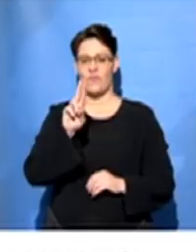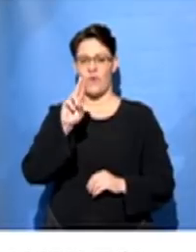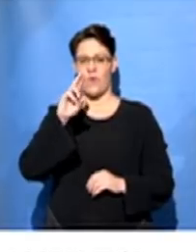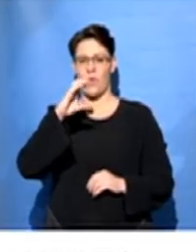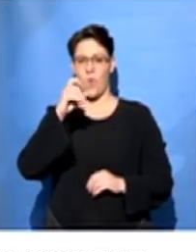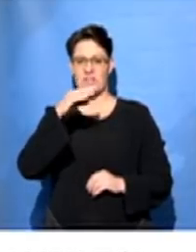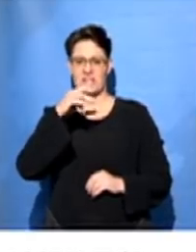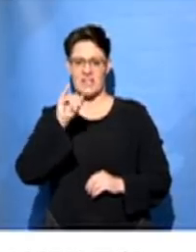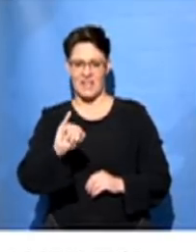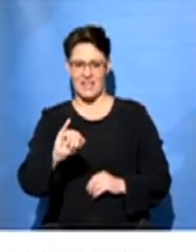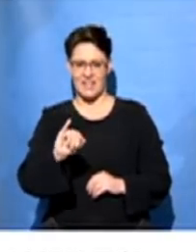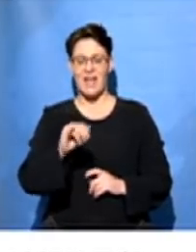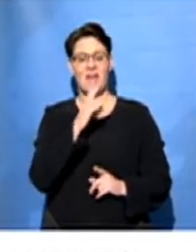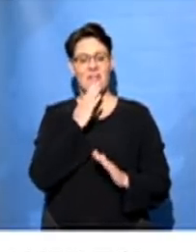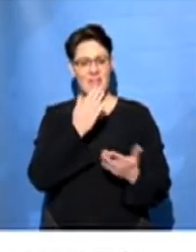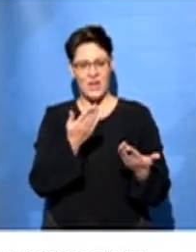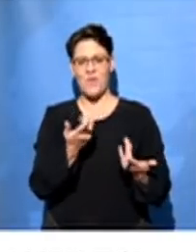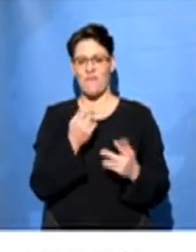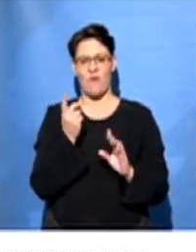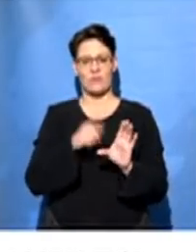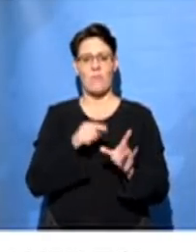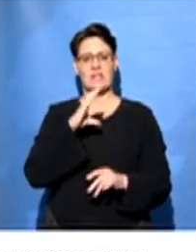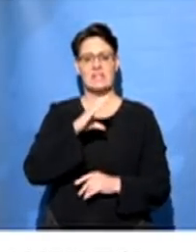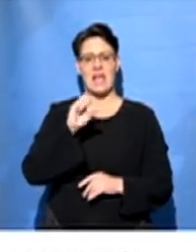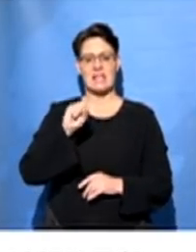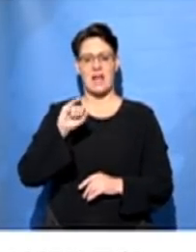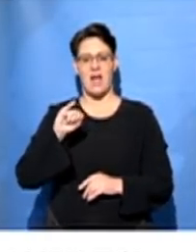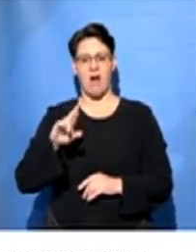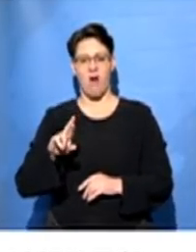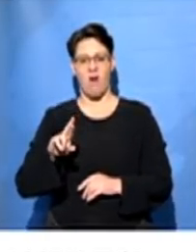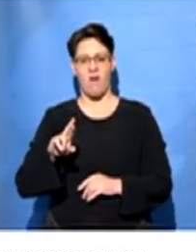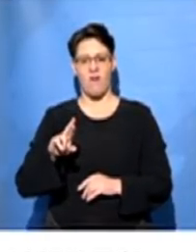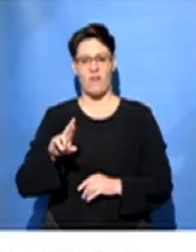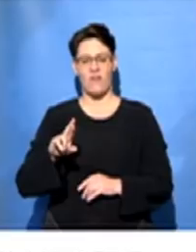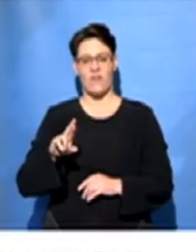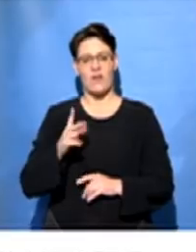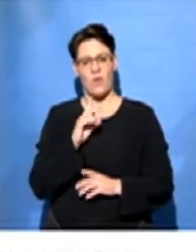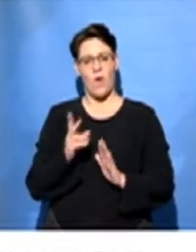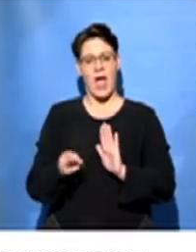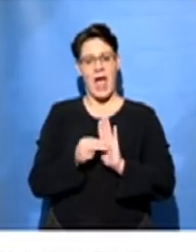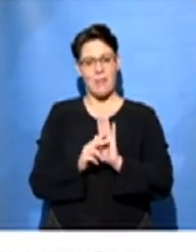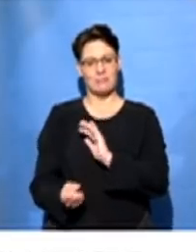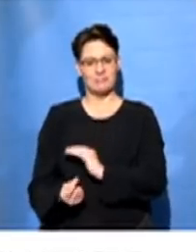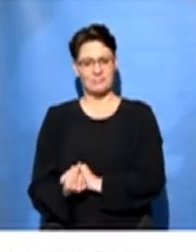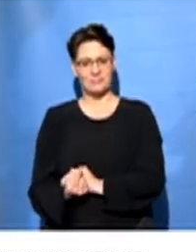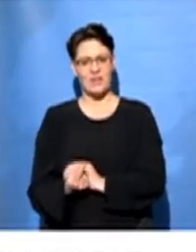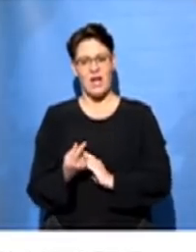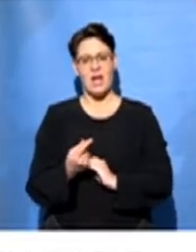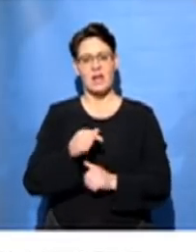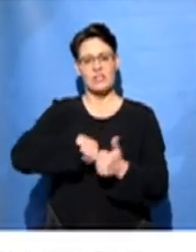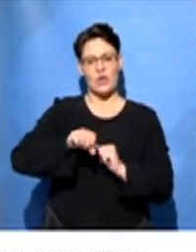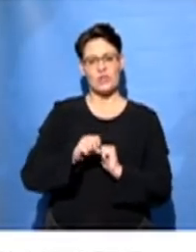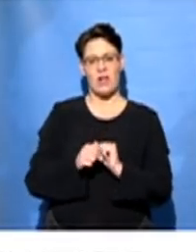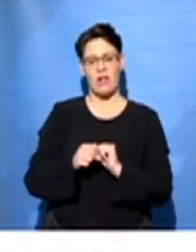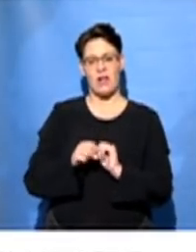Marivate. Thanks so much indeed for joining us. You're with the CSIR, and you've come up with this app, the CSIR Social Media